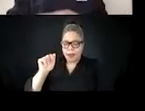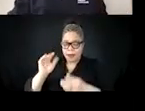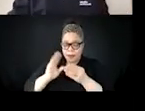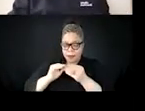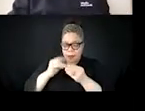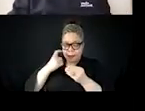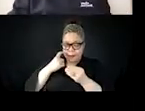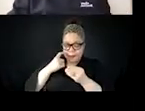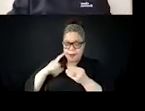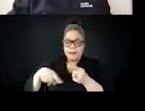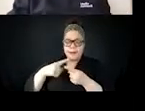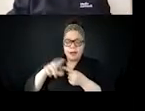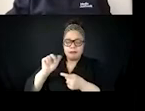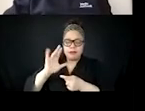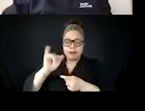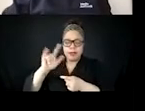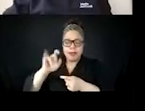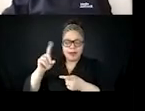Can you say more?